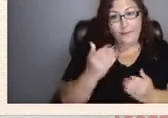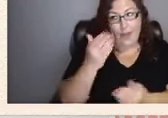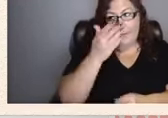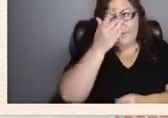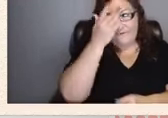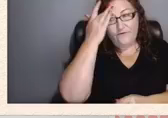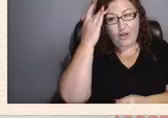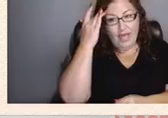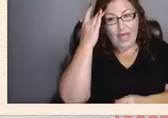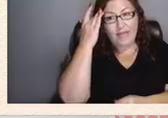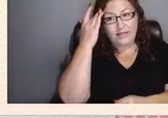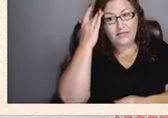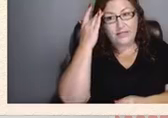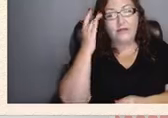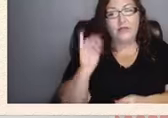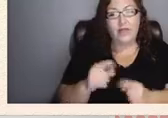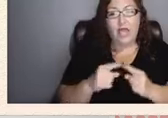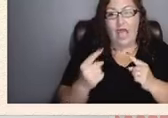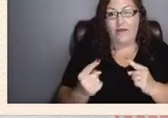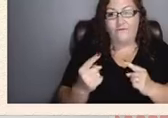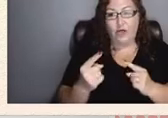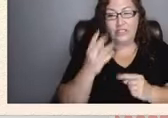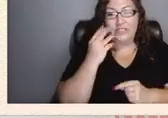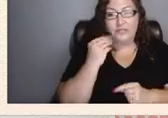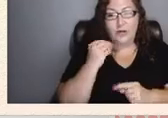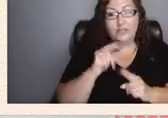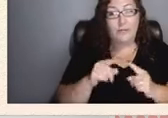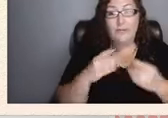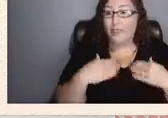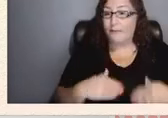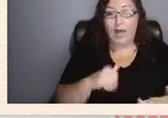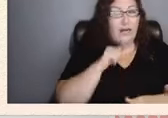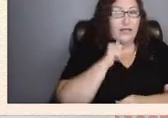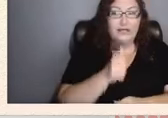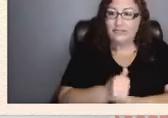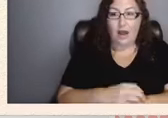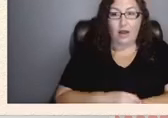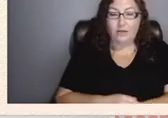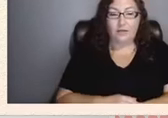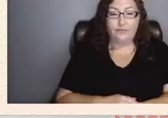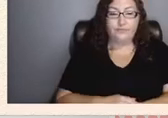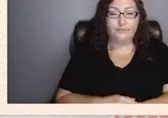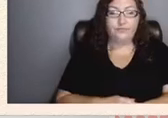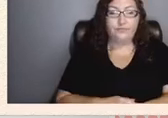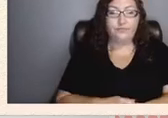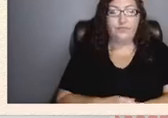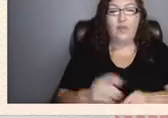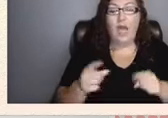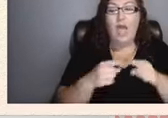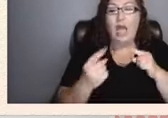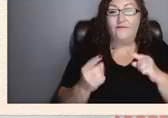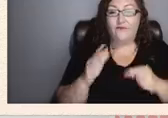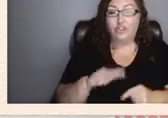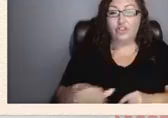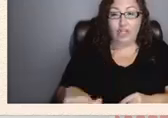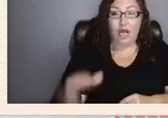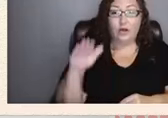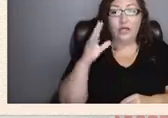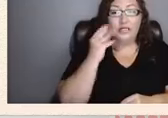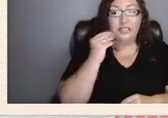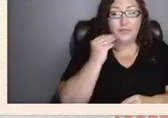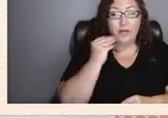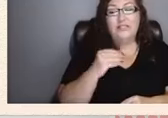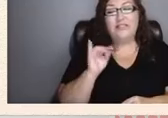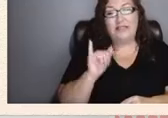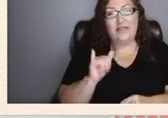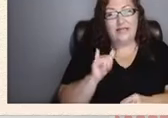adverse experiences but the body does not adverse childhood experiences are the main main determinant